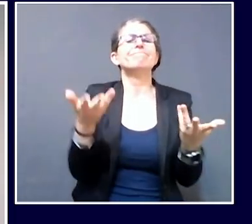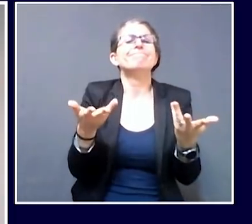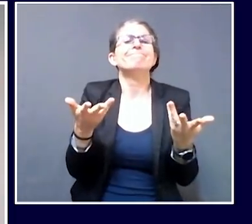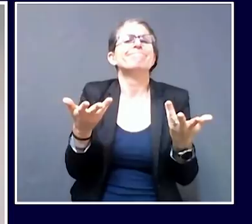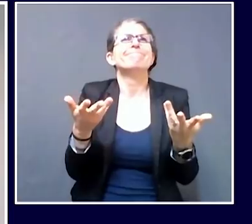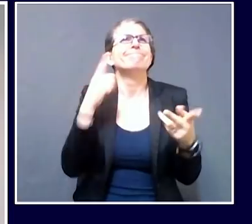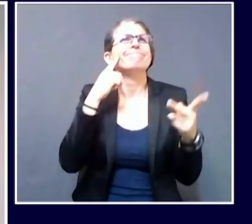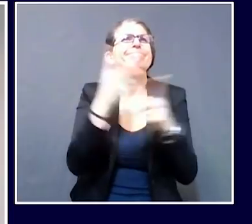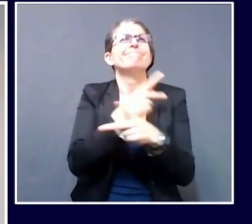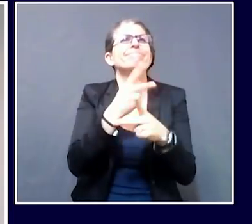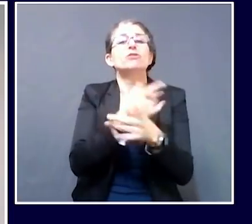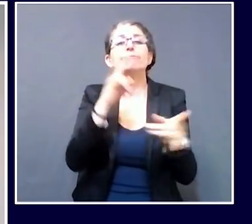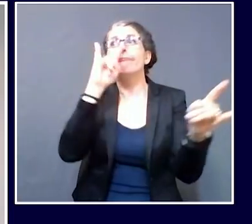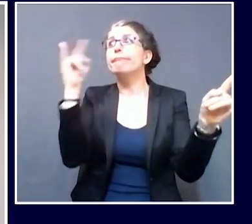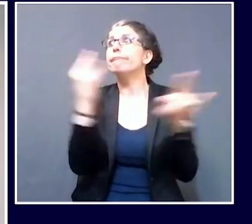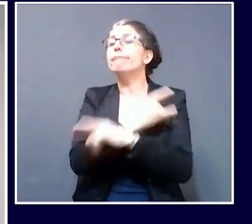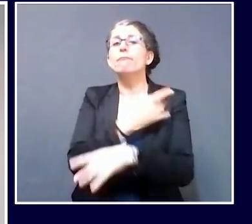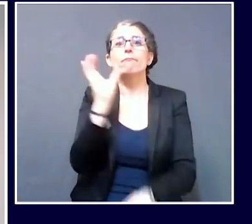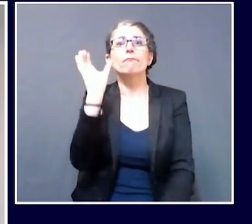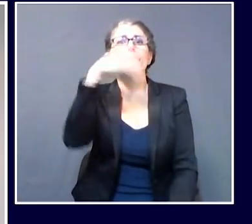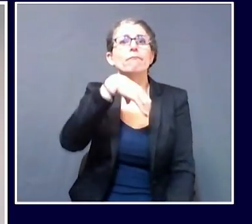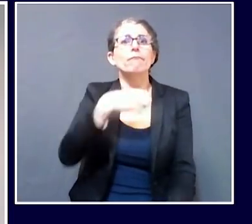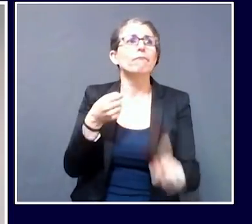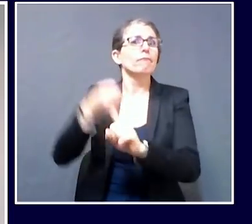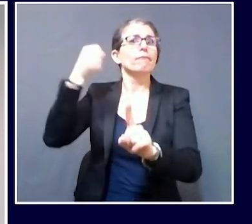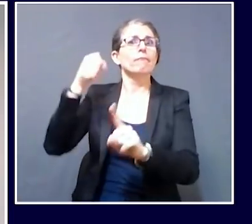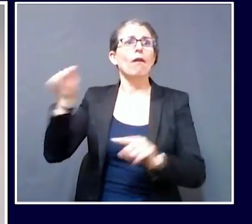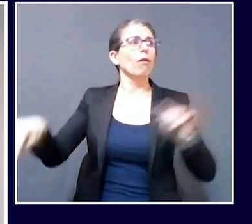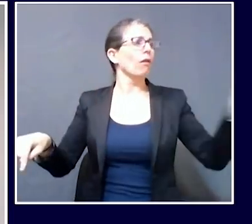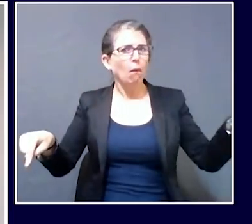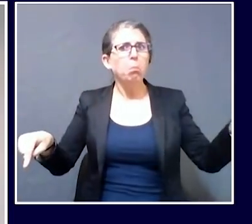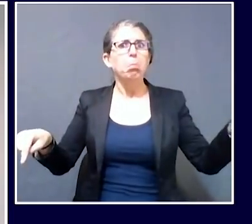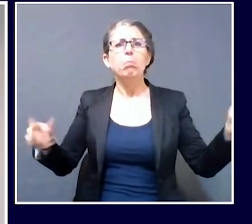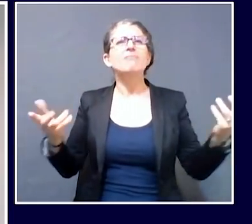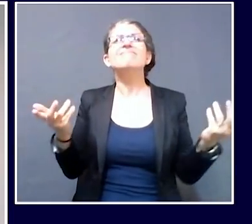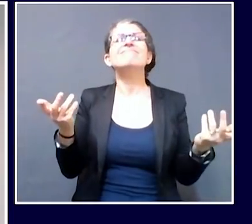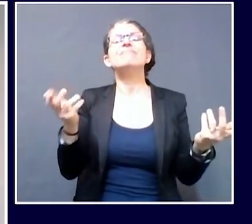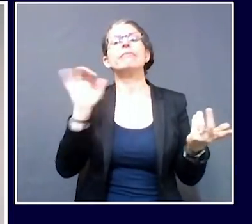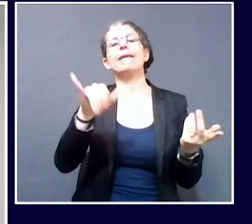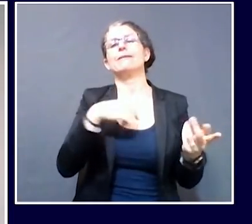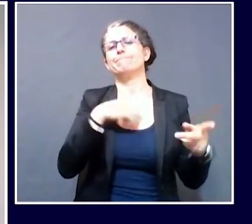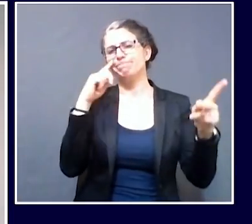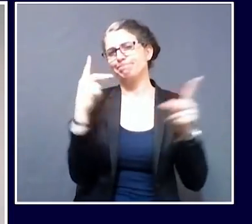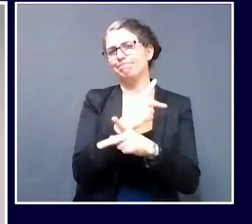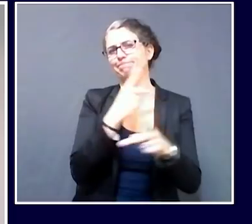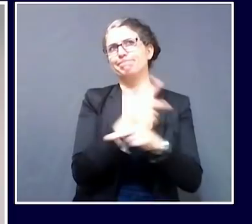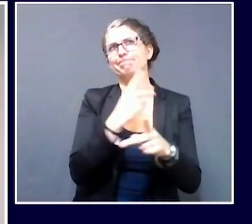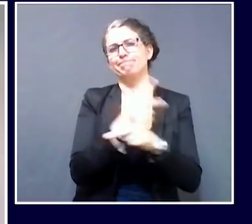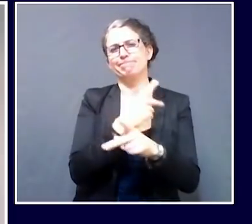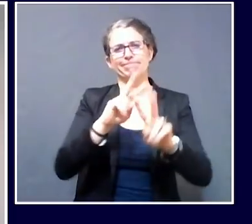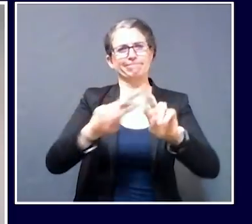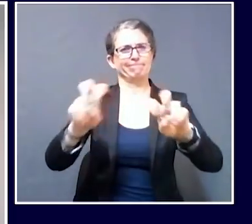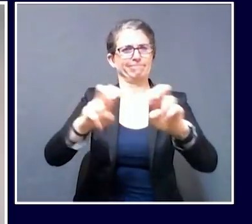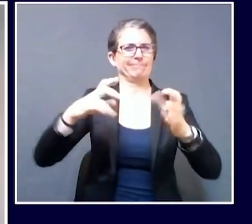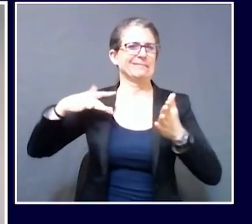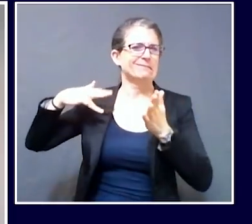That's one of the first questions that we try to look at when we think about workplace outbreaks as compared to healthcare outbreaks.